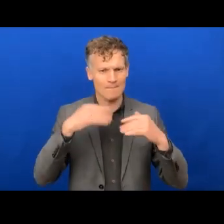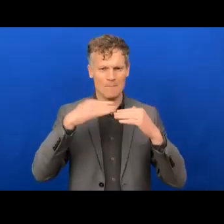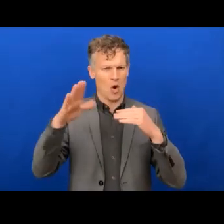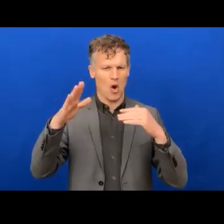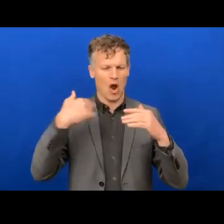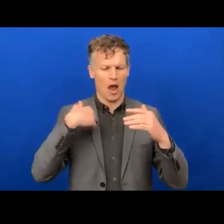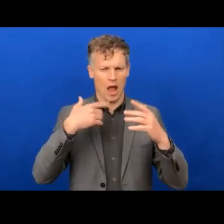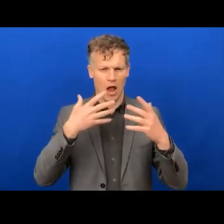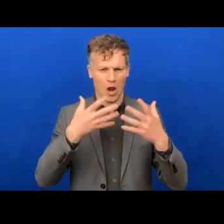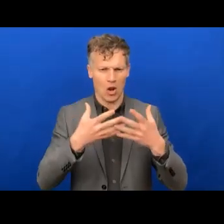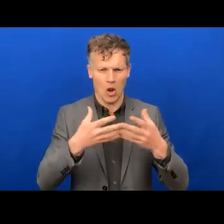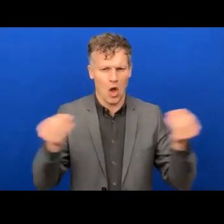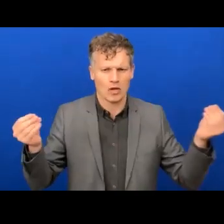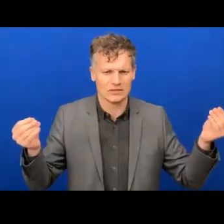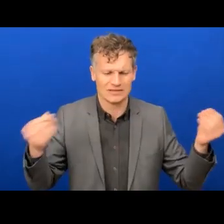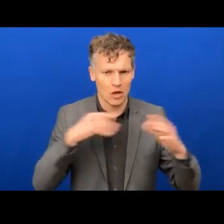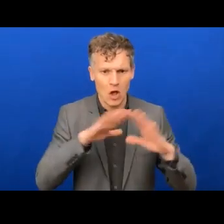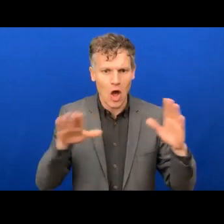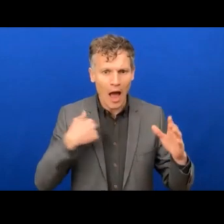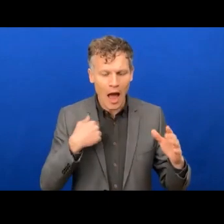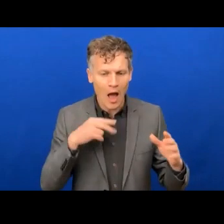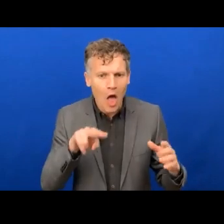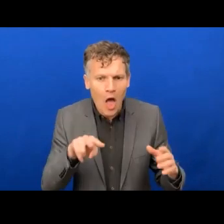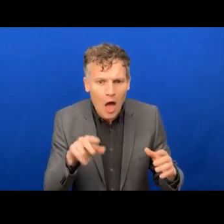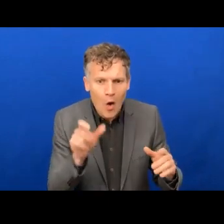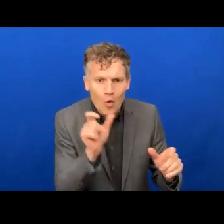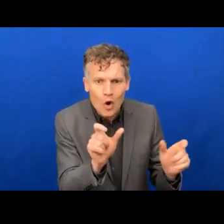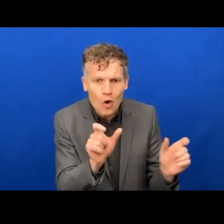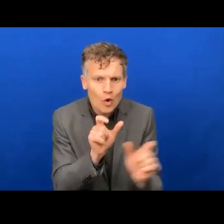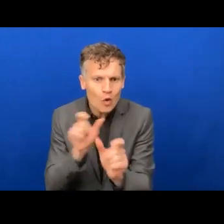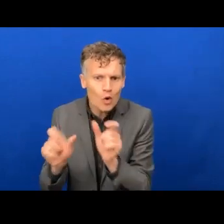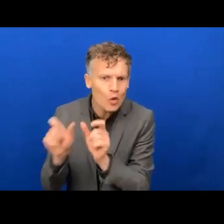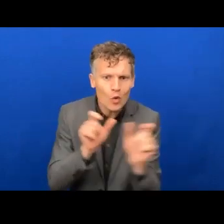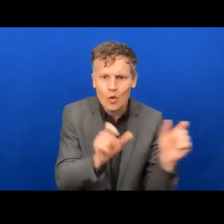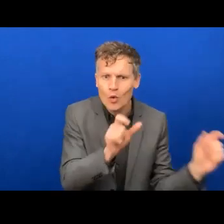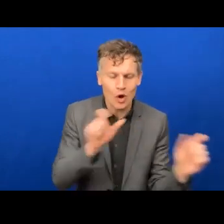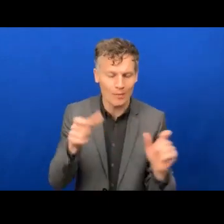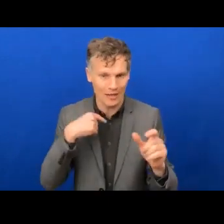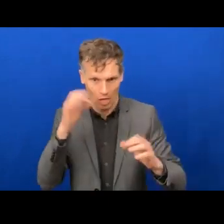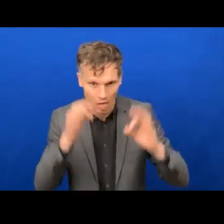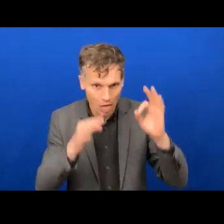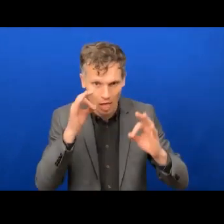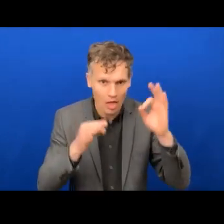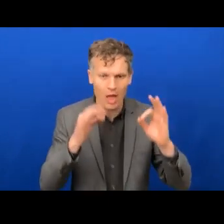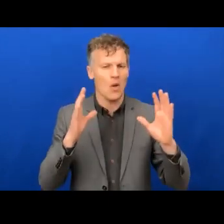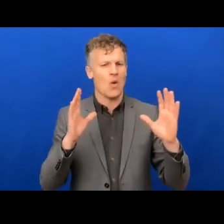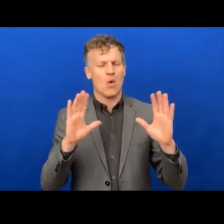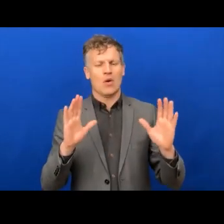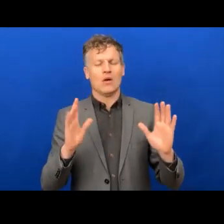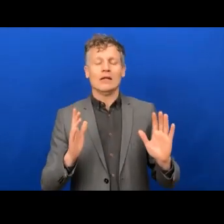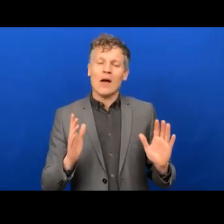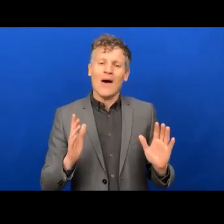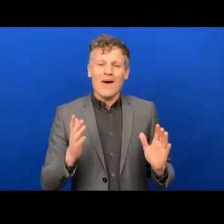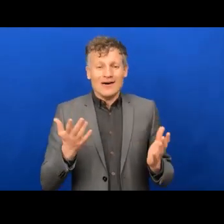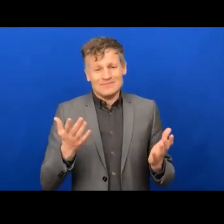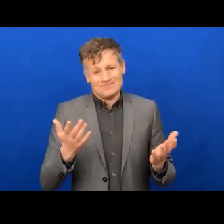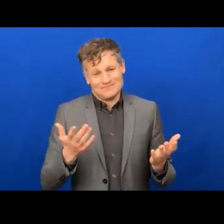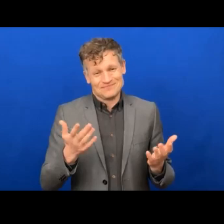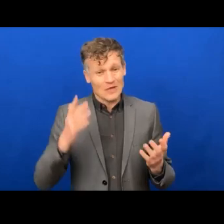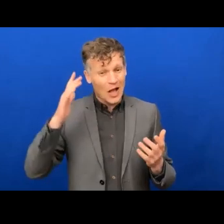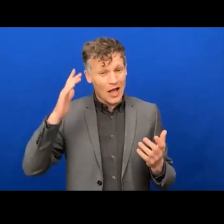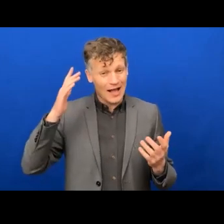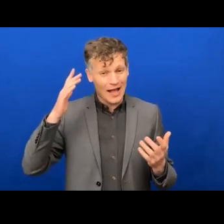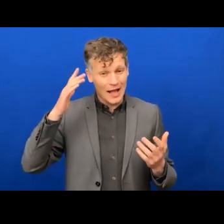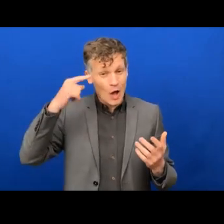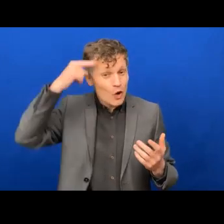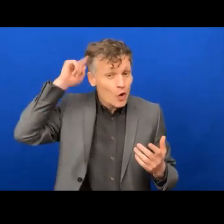on what's being said. So again, we have to be mindful that, that even within the neuro minorities, we're a very diverse group.